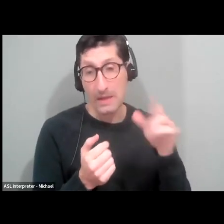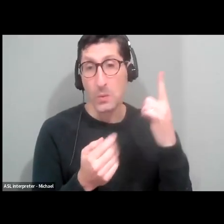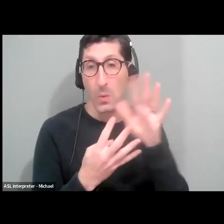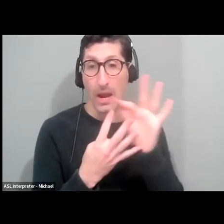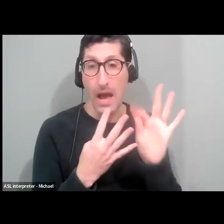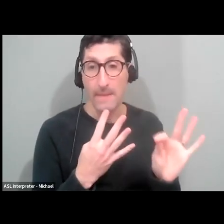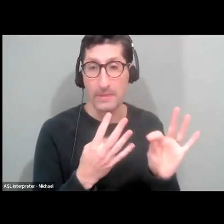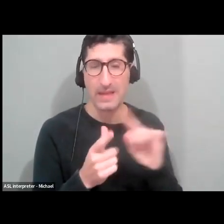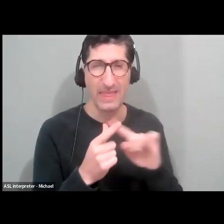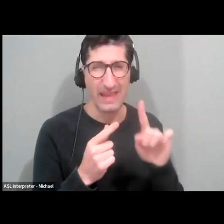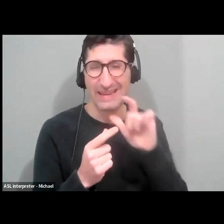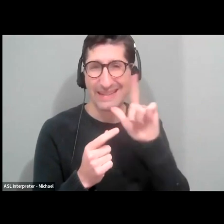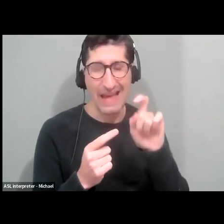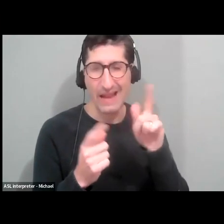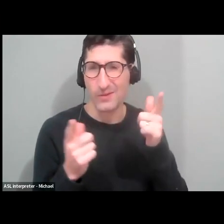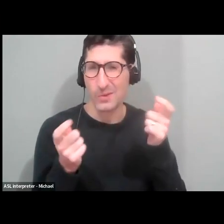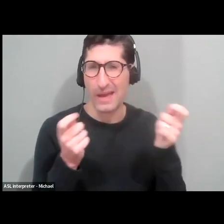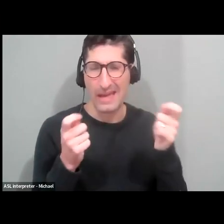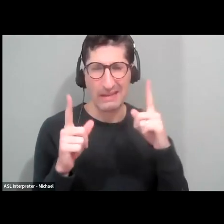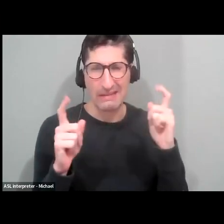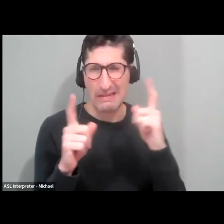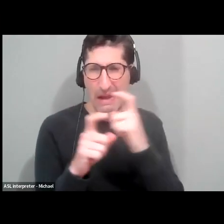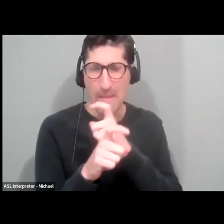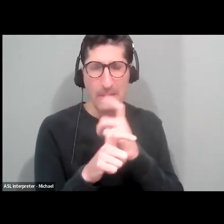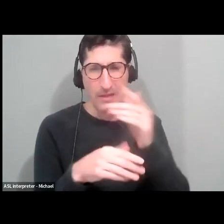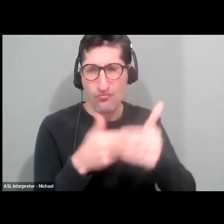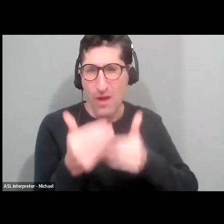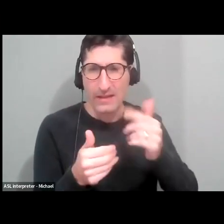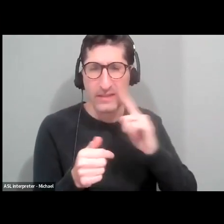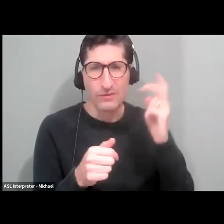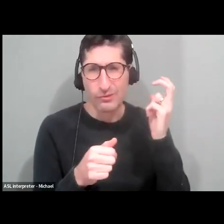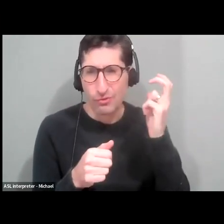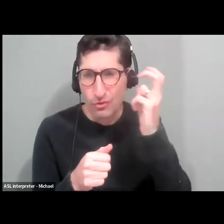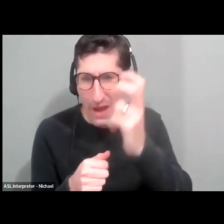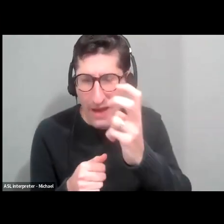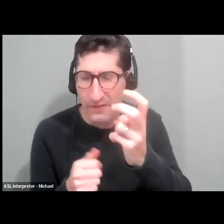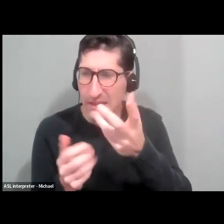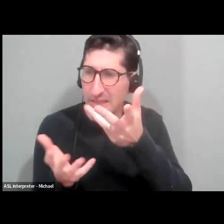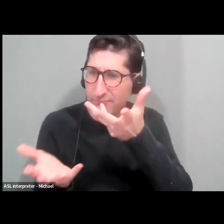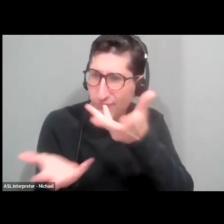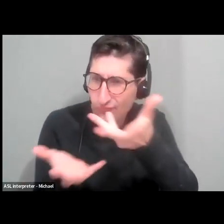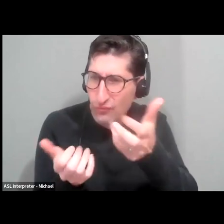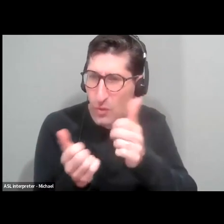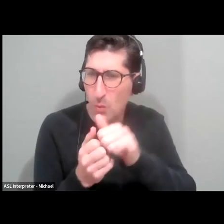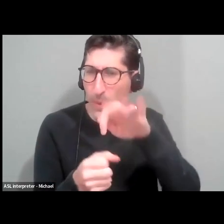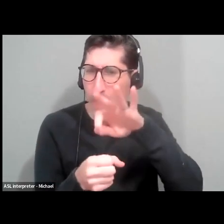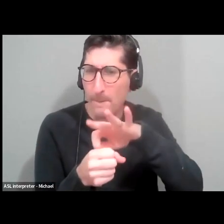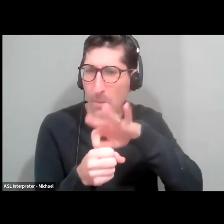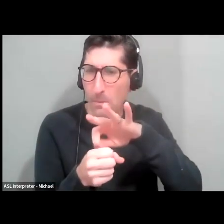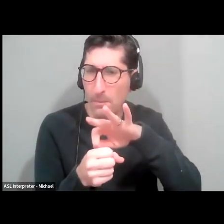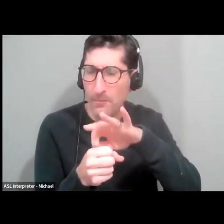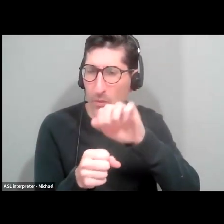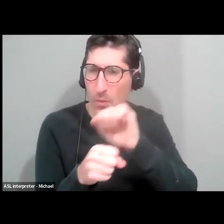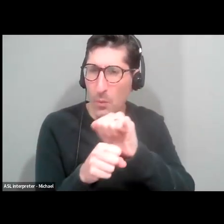more complicated aspects of going to the polls and, uh, interacting with poll workers. Um, it's again, not